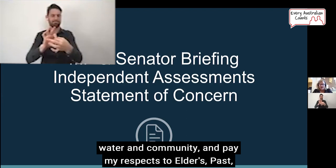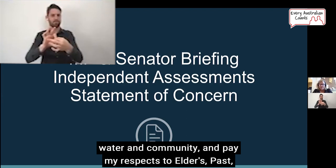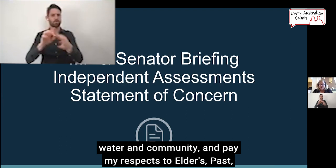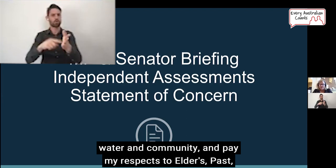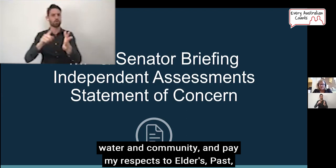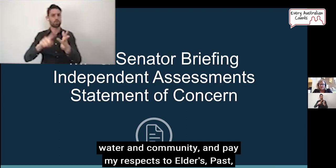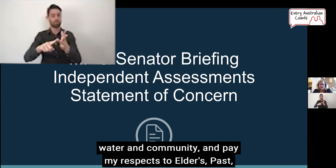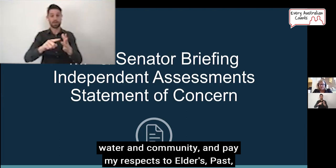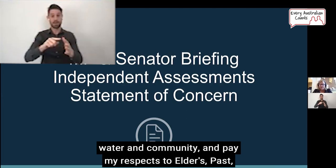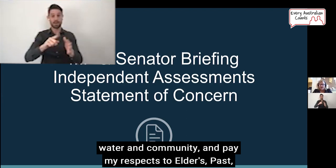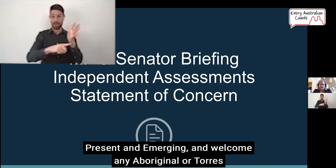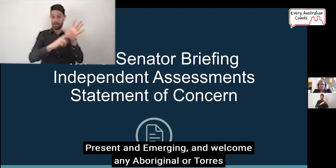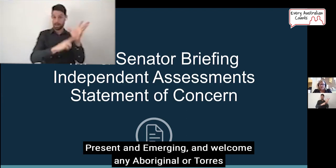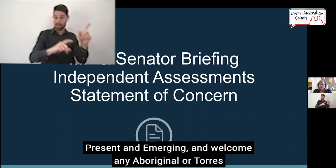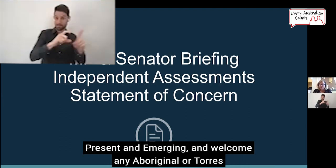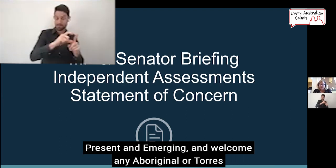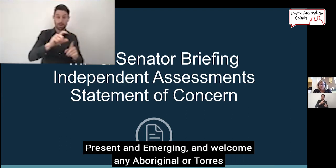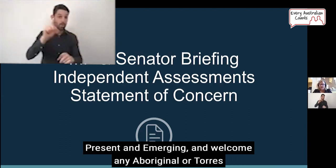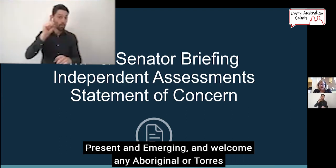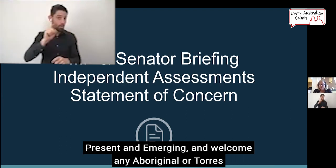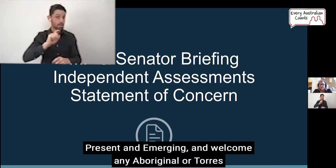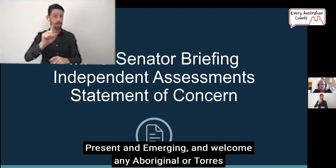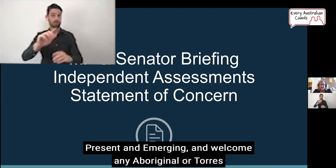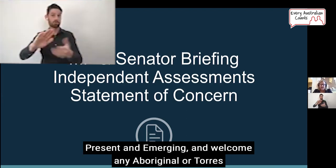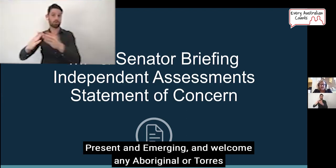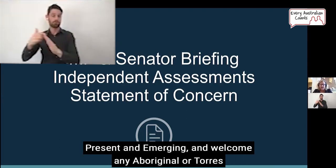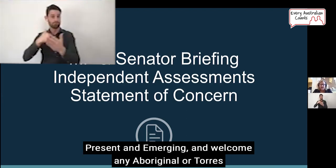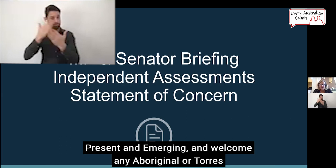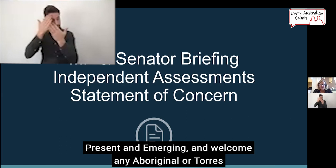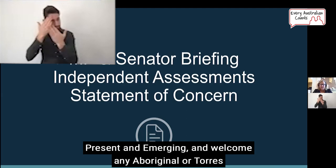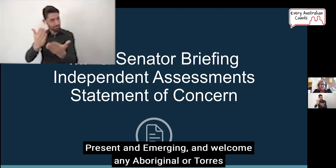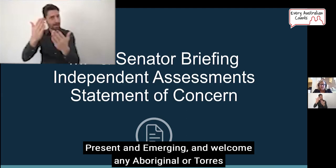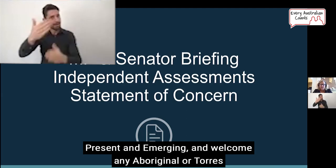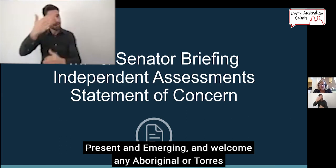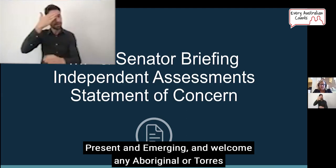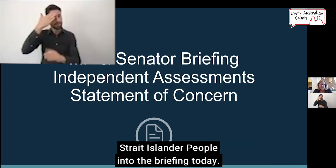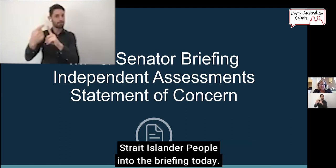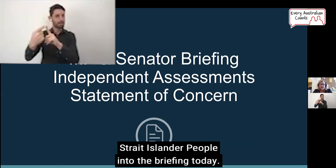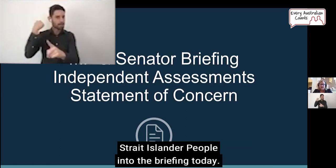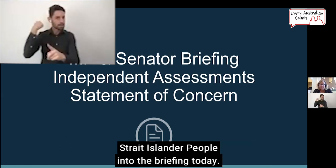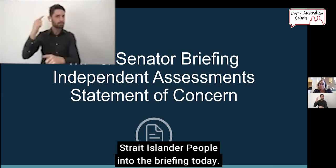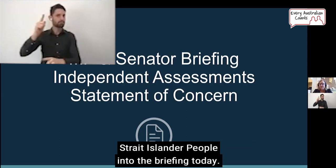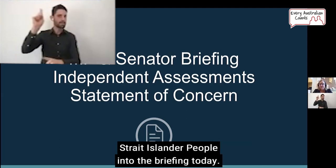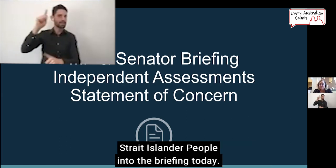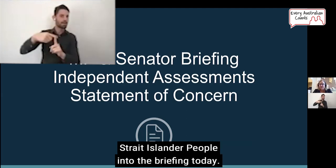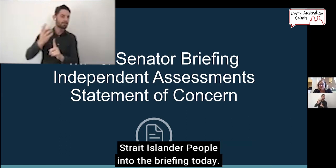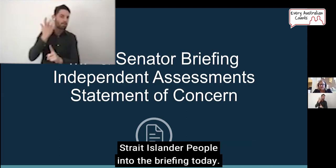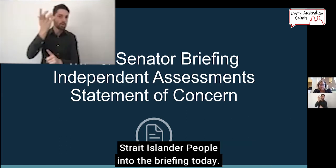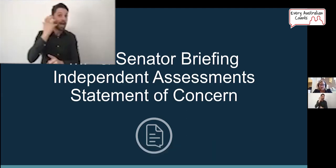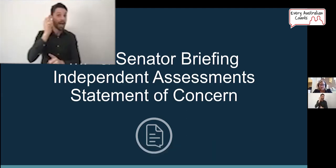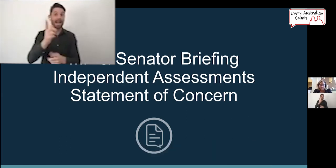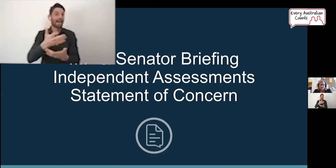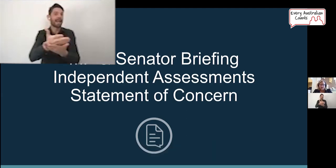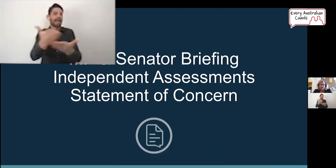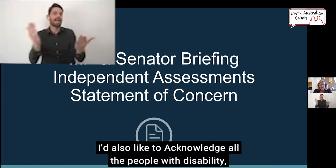and pay my respects to Elders past, present and emerging, and welcome any Aboriginal or Torres Strait Islander people into the briefing